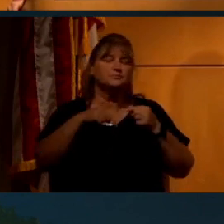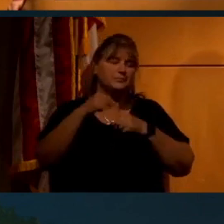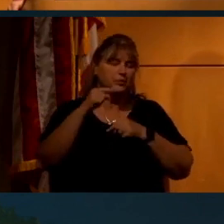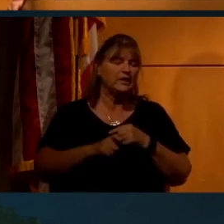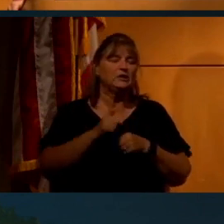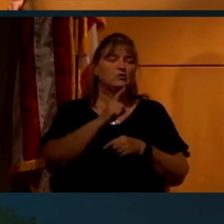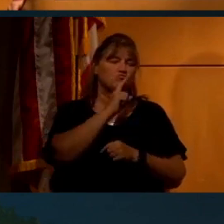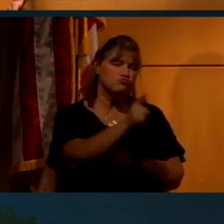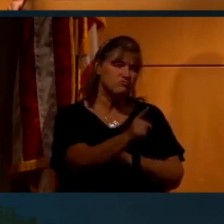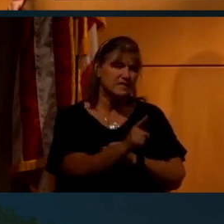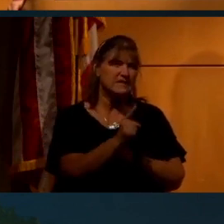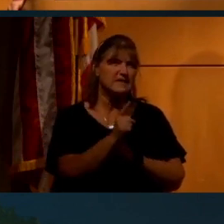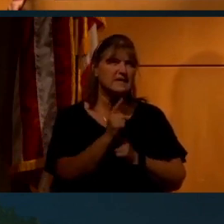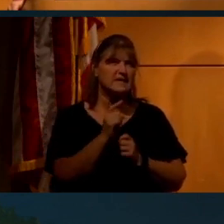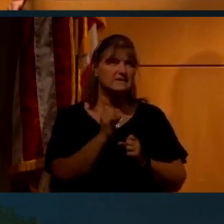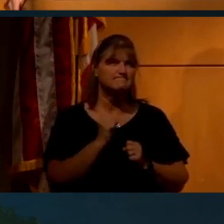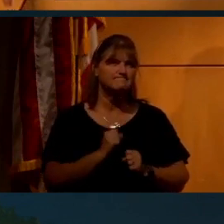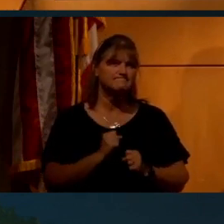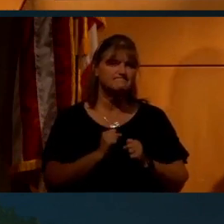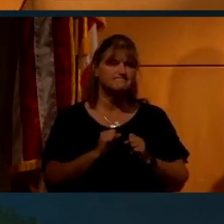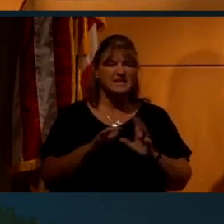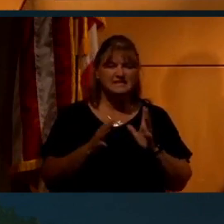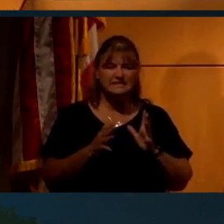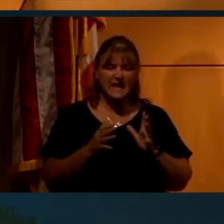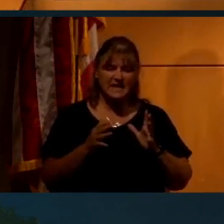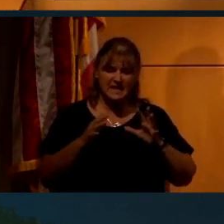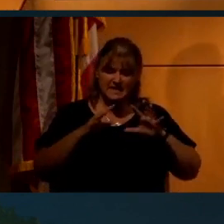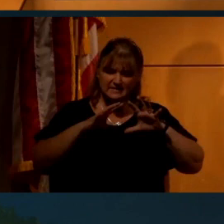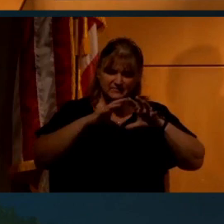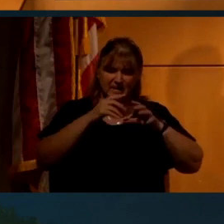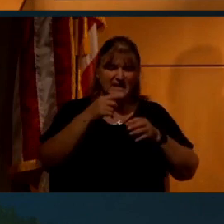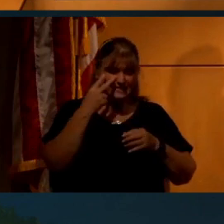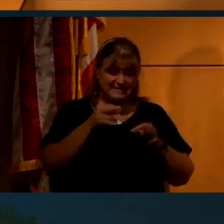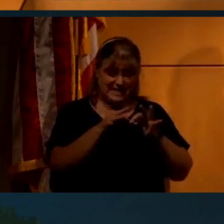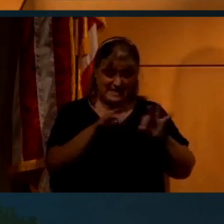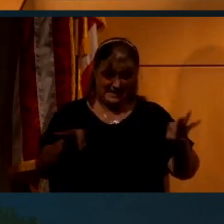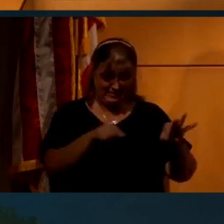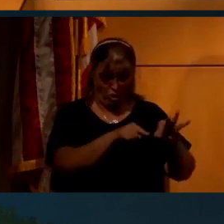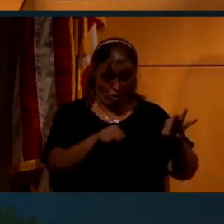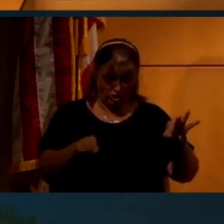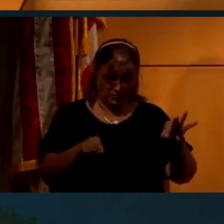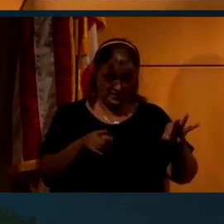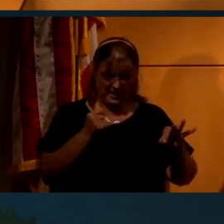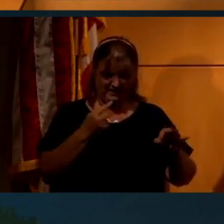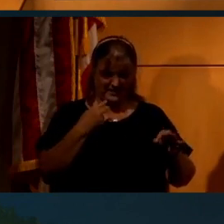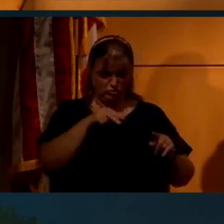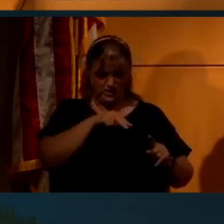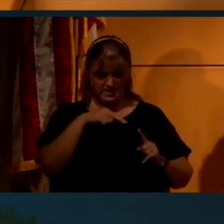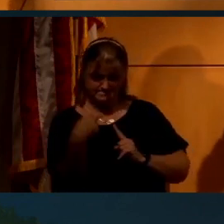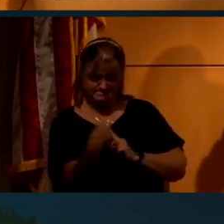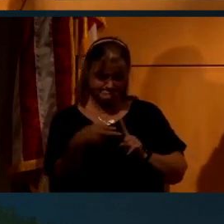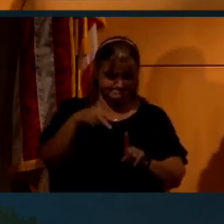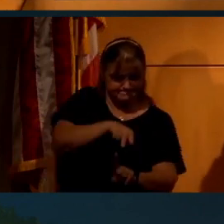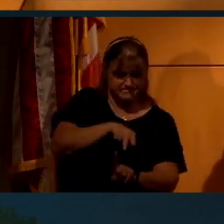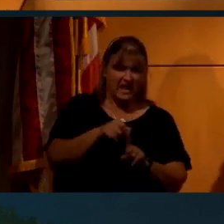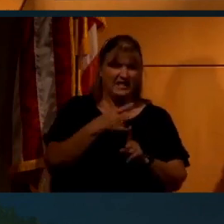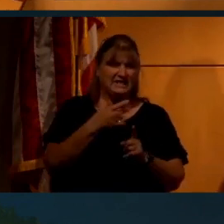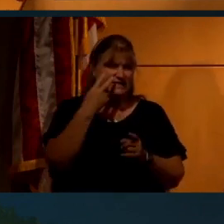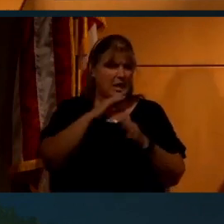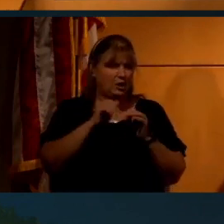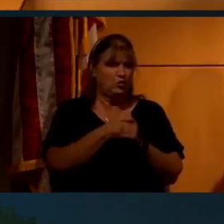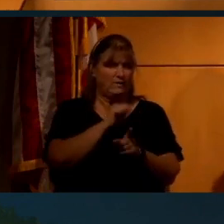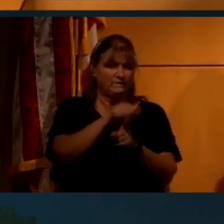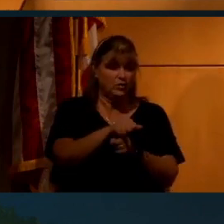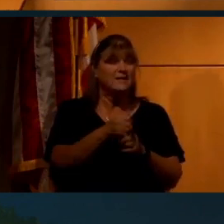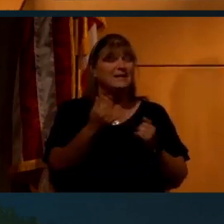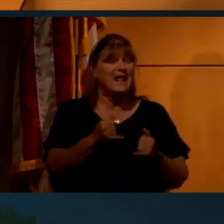really kind of circle around the argument, look at it from all angles, and then say, what's the easiest line of attack? And when it comes to the moon